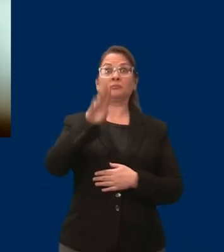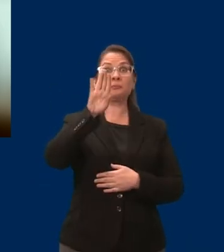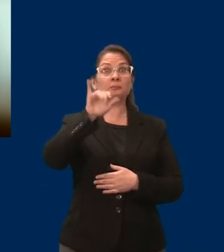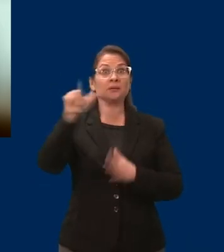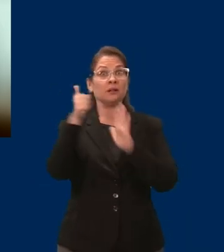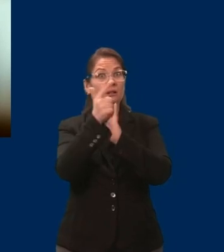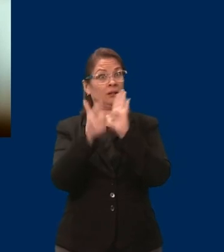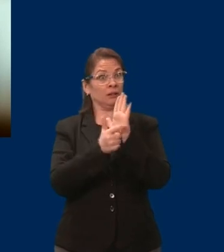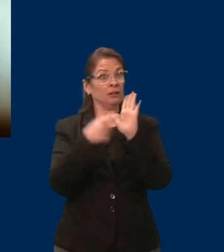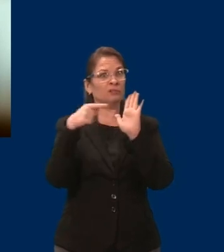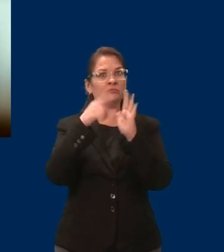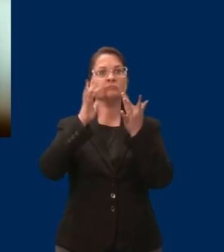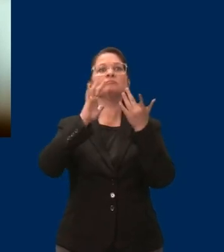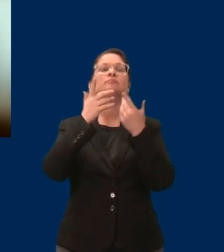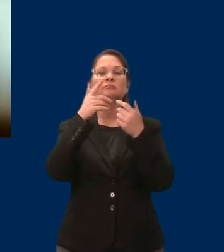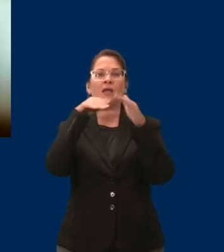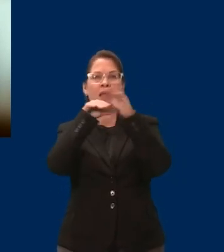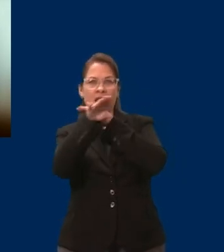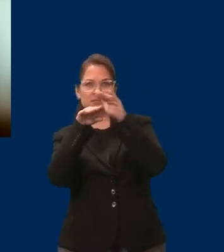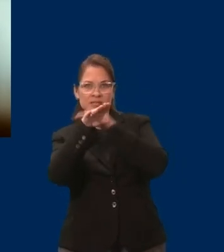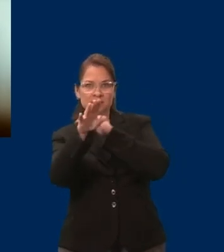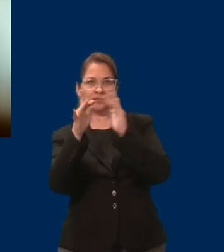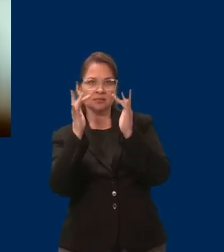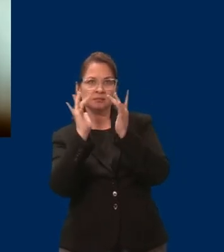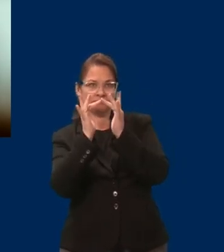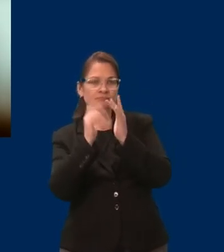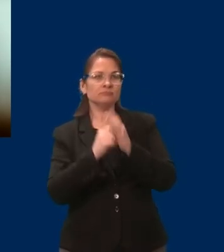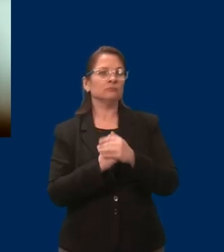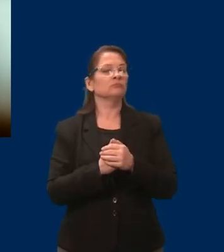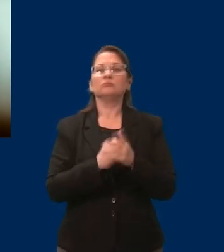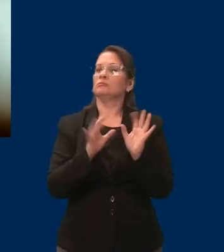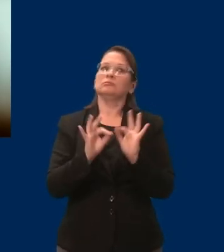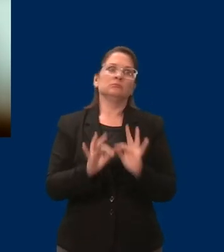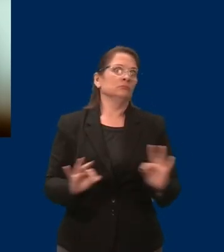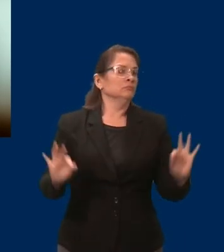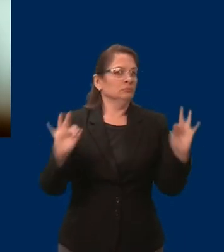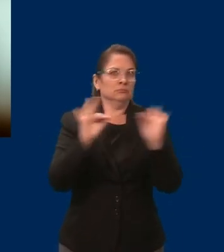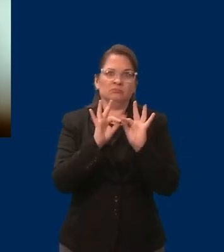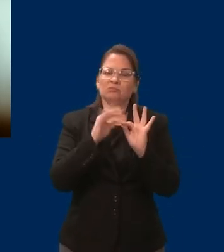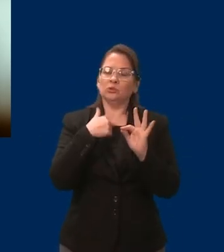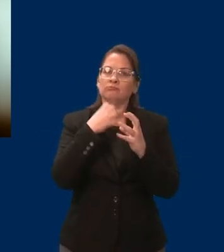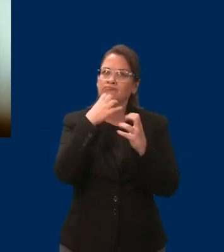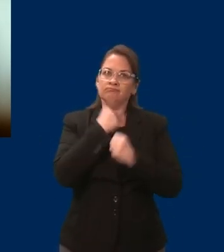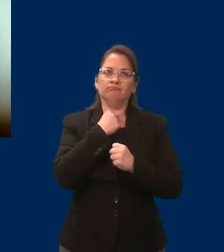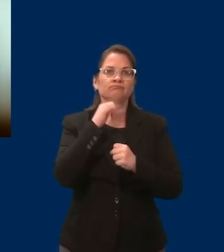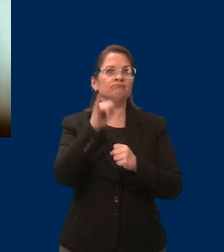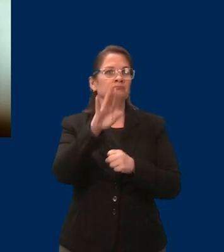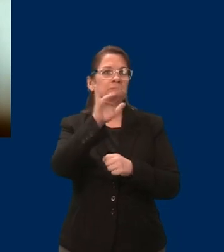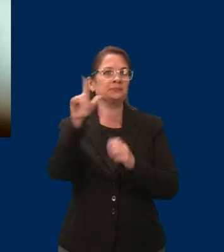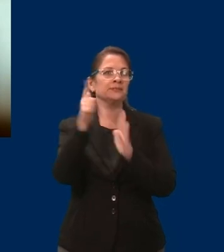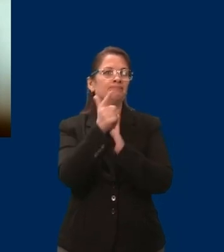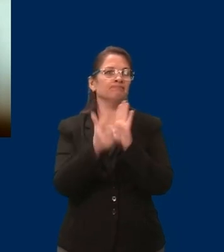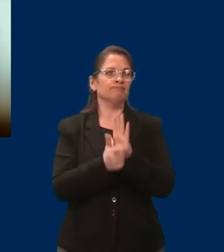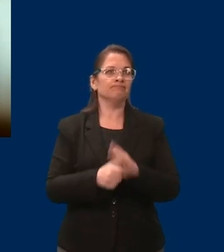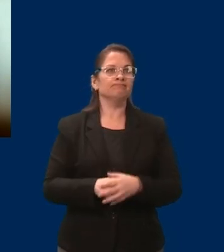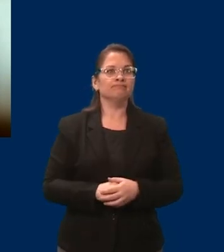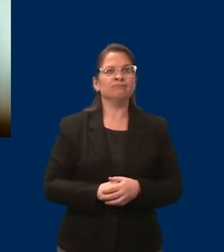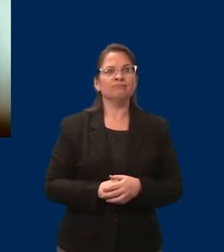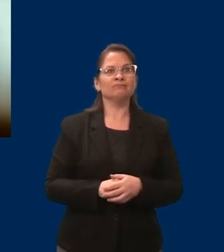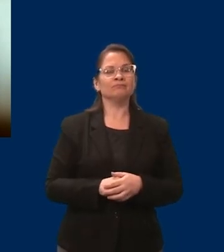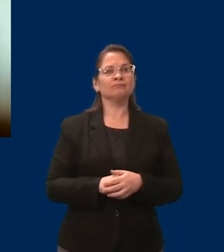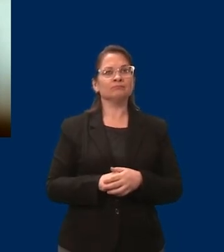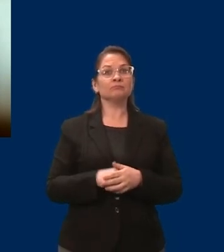has been important to me from the beginning of my first term. I came into the house knowing that our health care